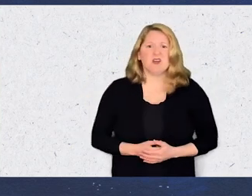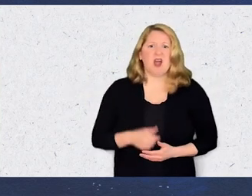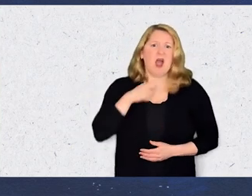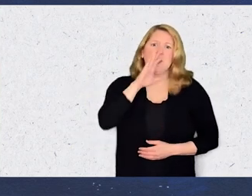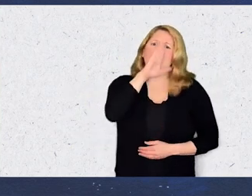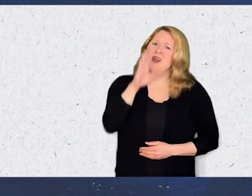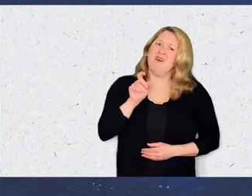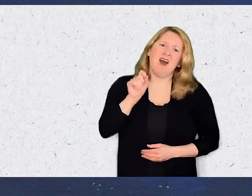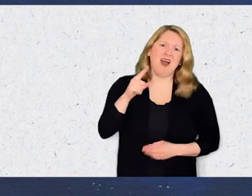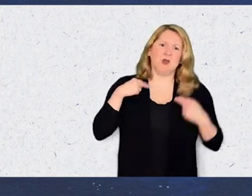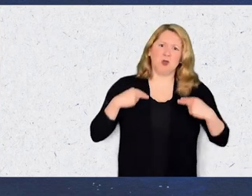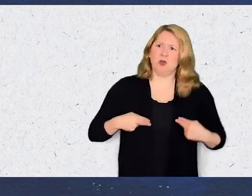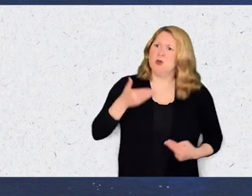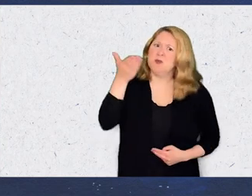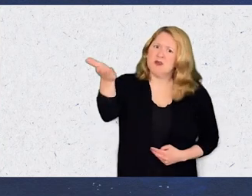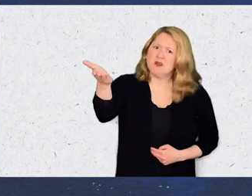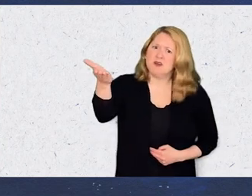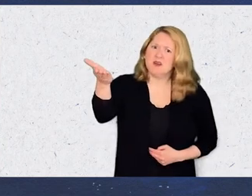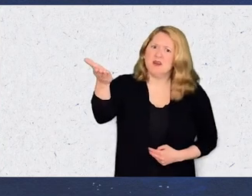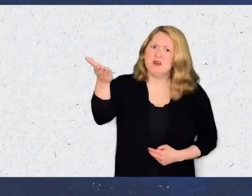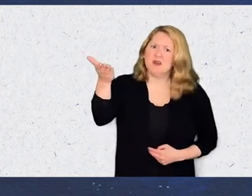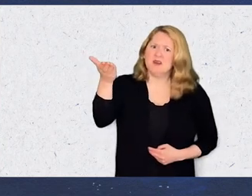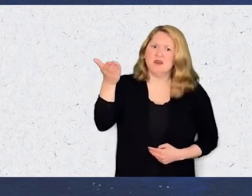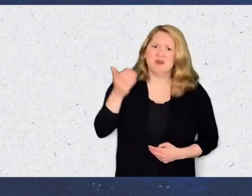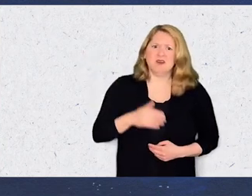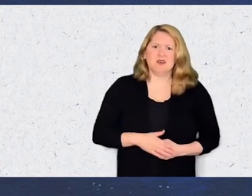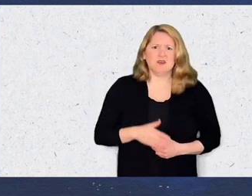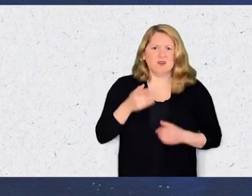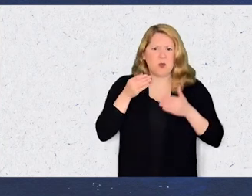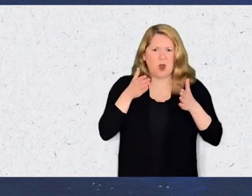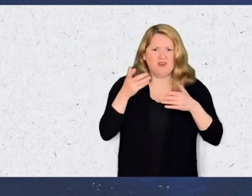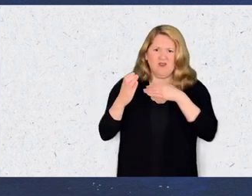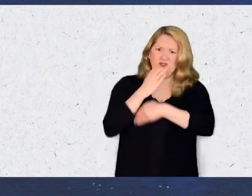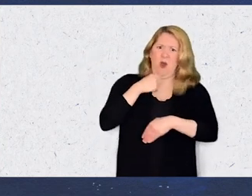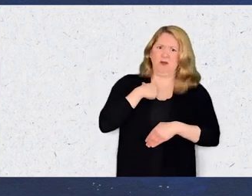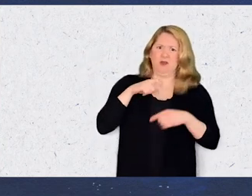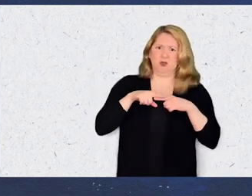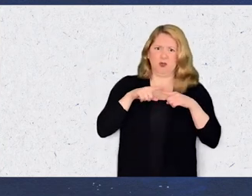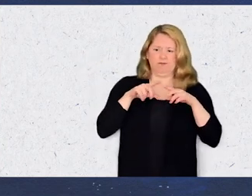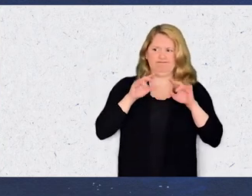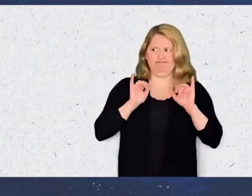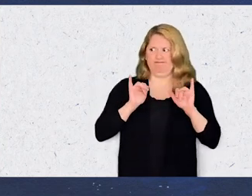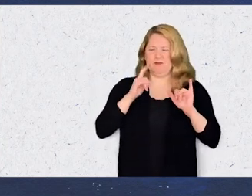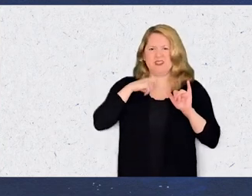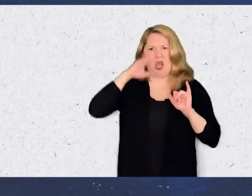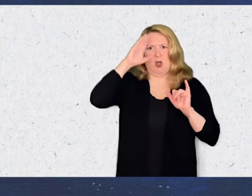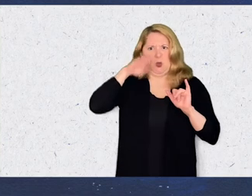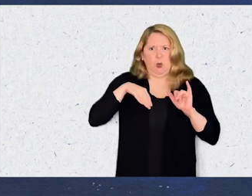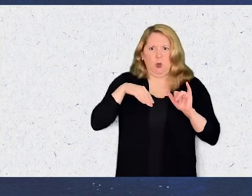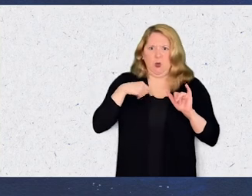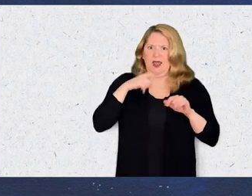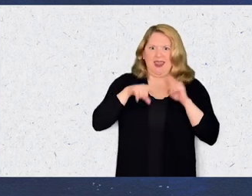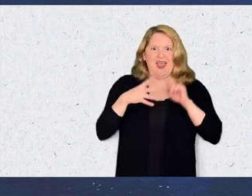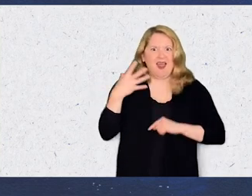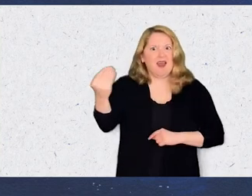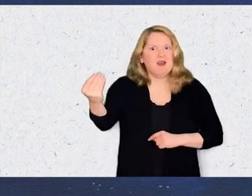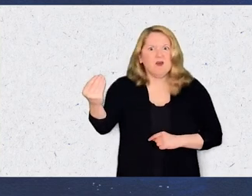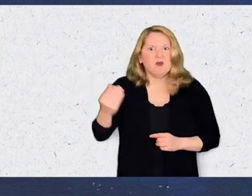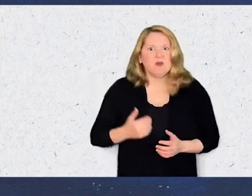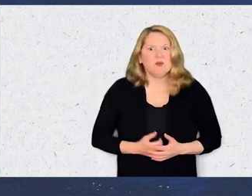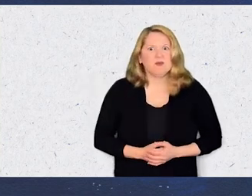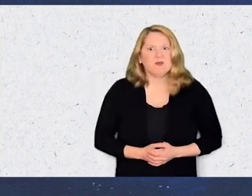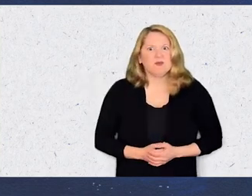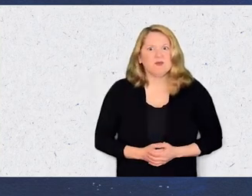I would never ask another human being to wilt the way that I'm being forced to, because I know the cost.